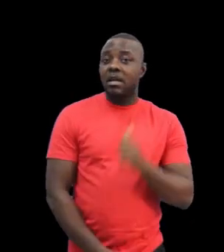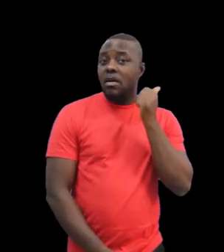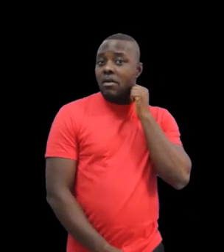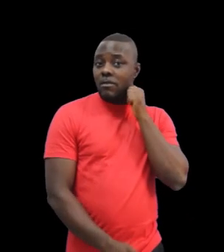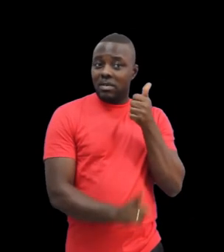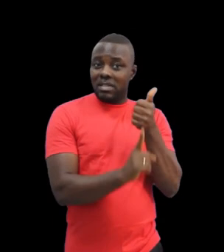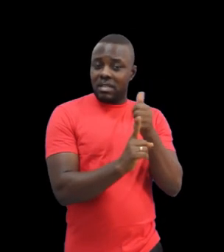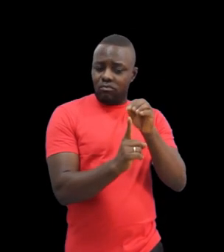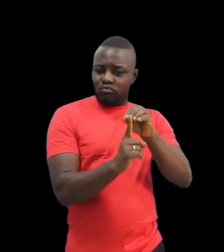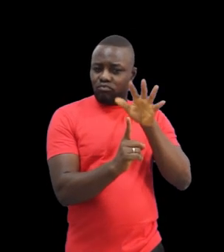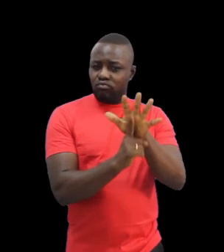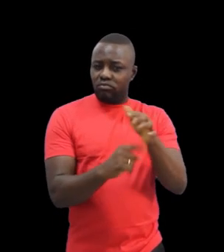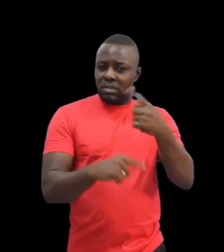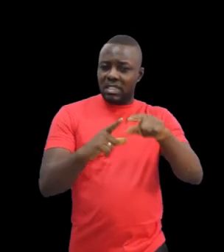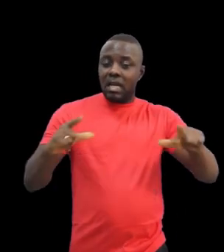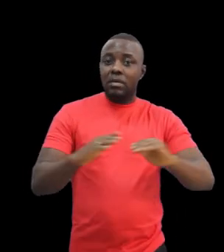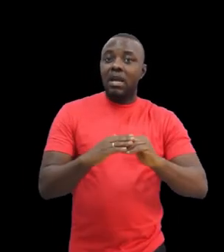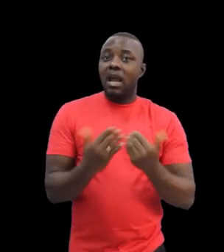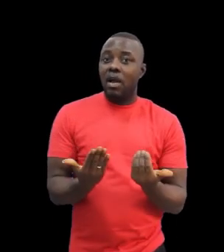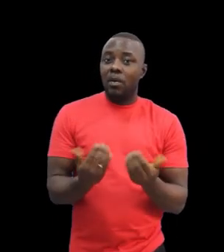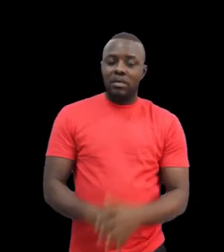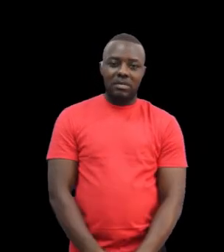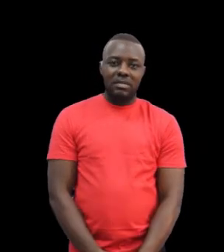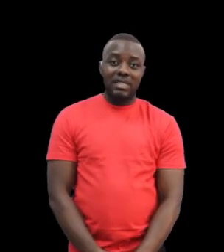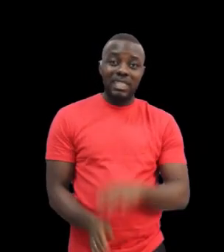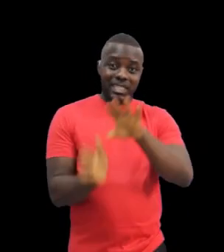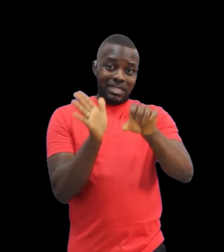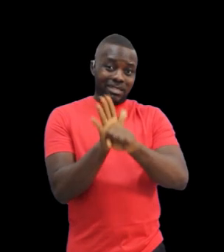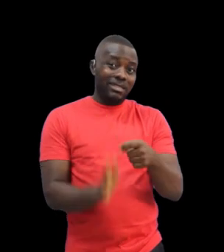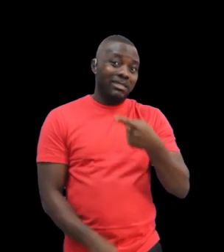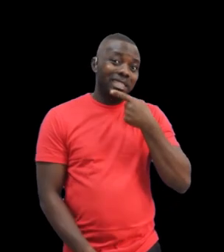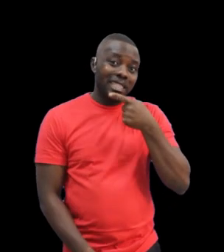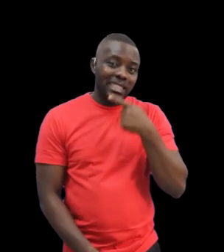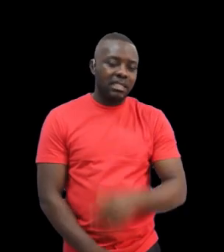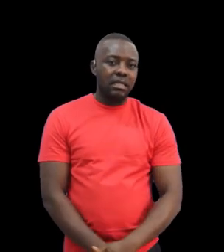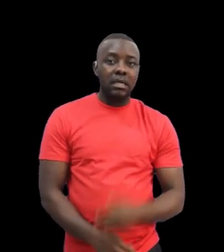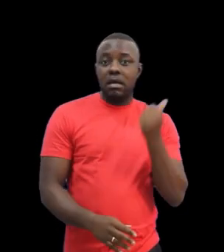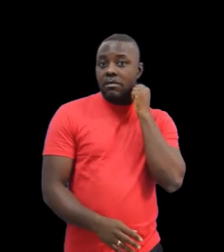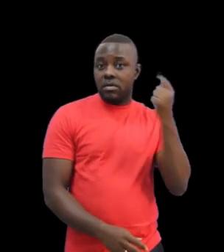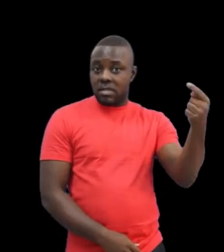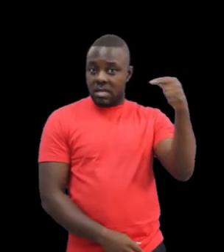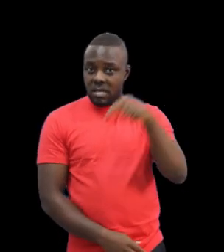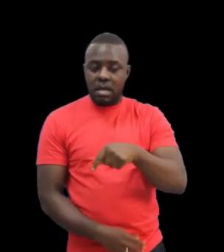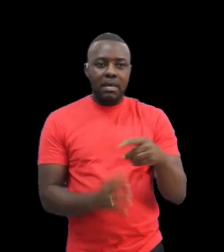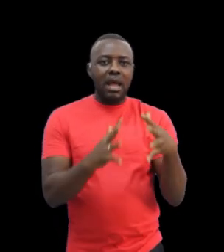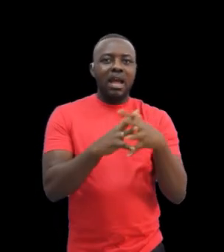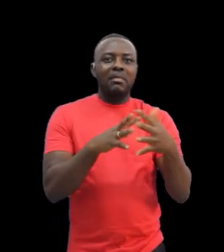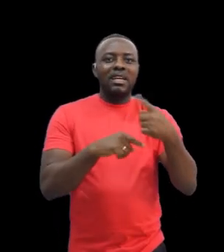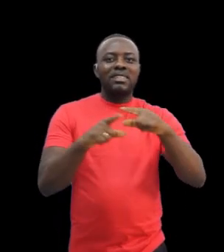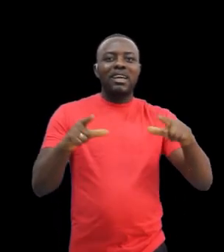What was Foster's impact in sign language in Ghana? We put this question to our friends in Ghana National Association of the Deaf,